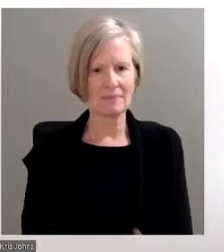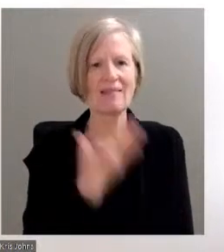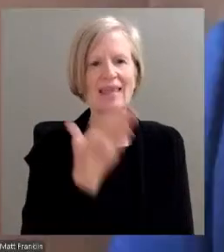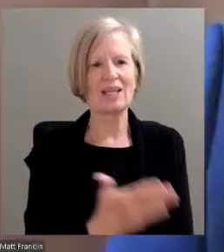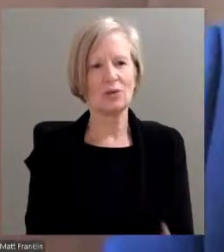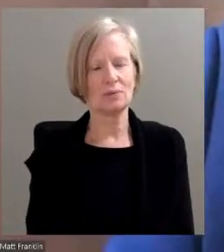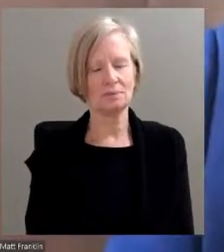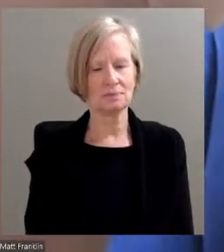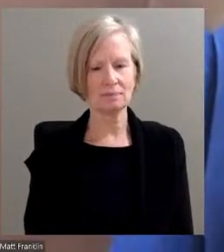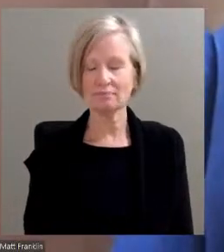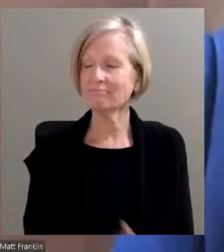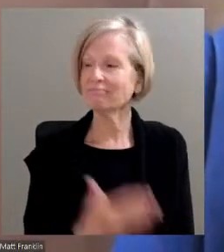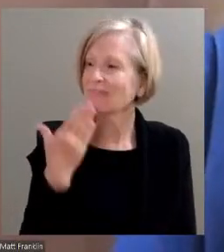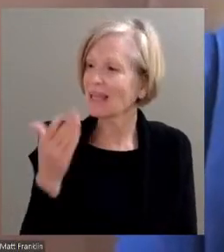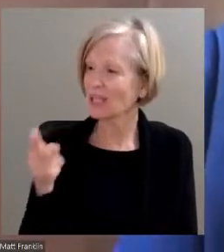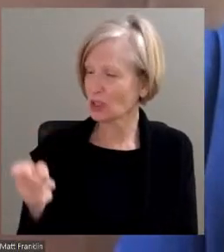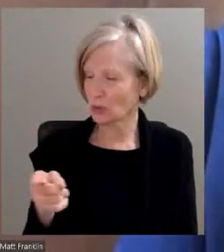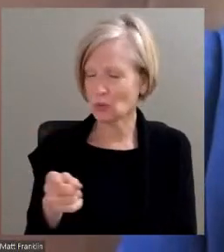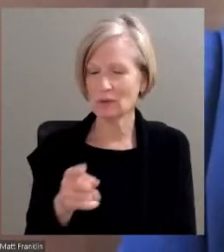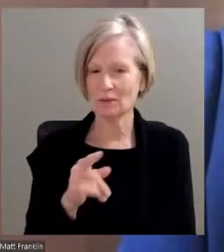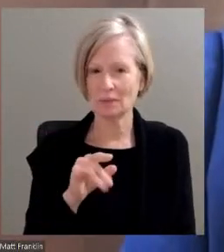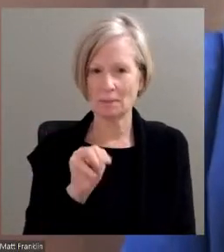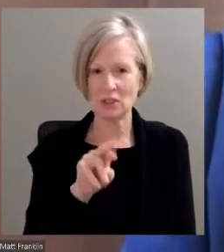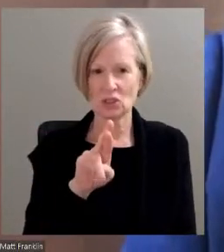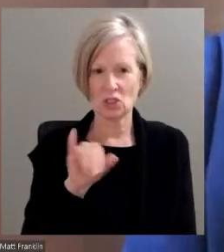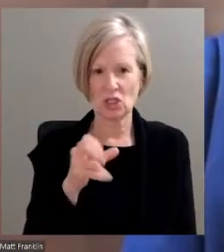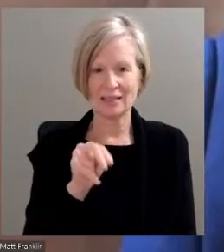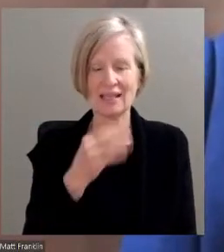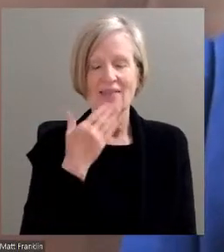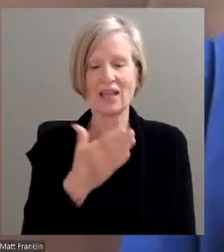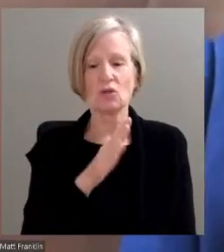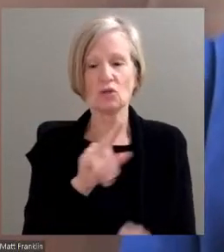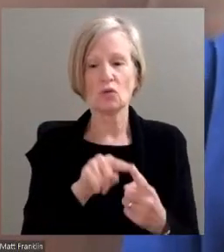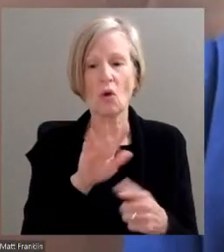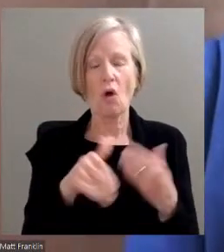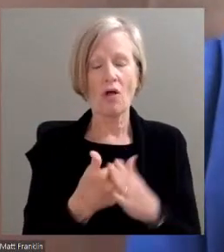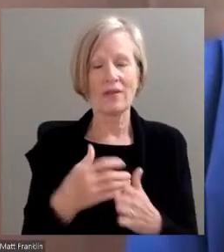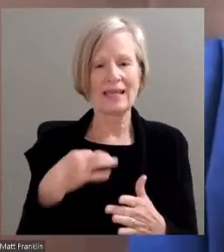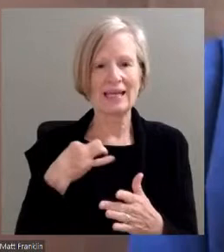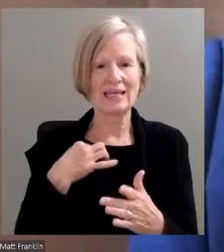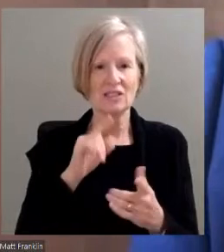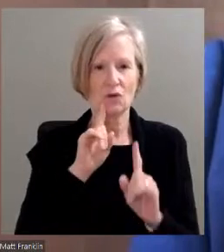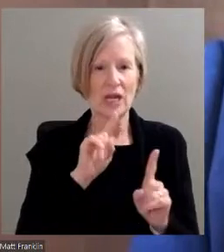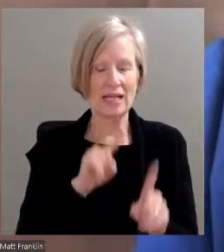Mr. Johns, thank you very much. Thank you to all of our candidates for answering those questions.